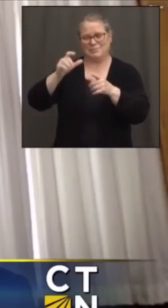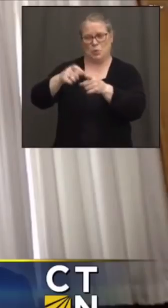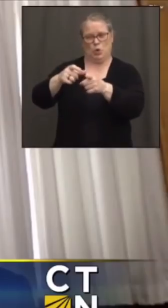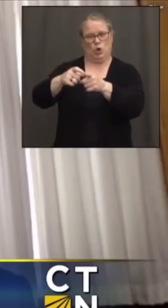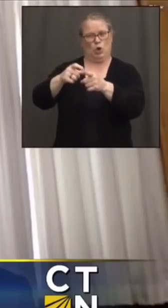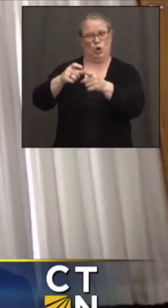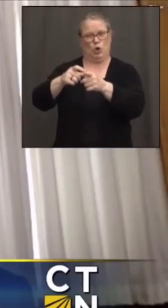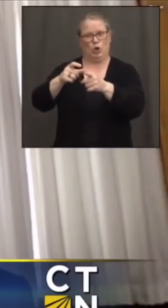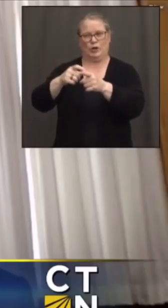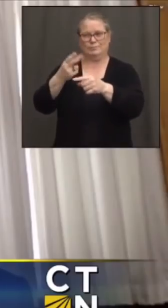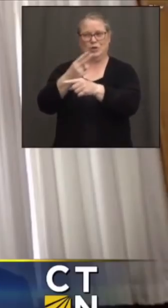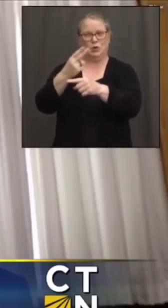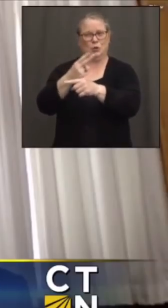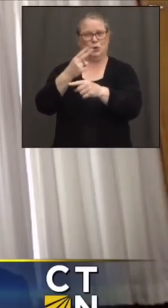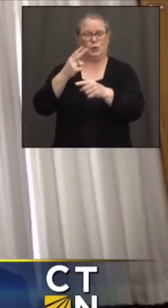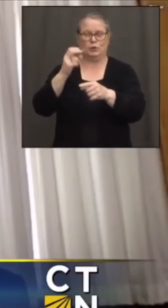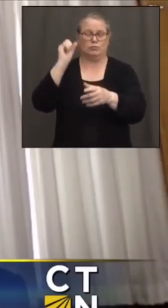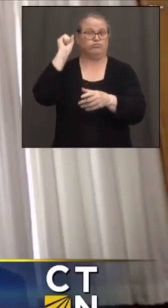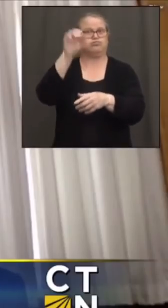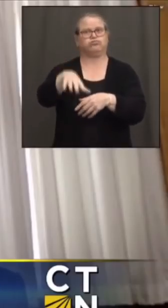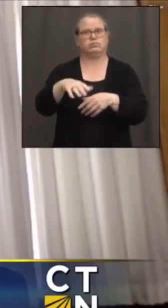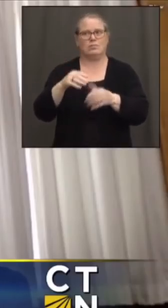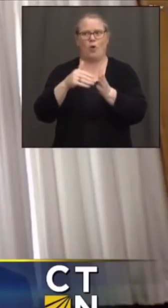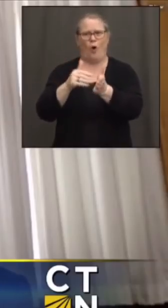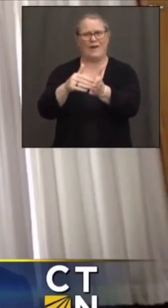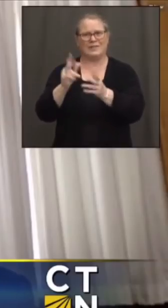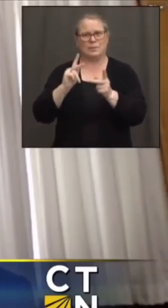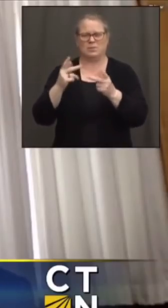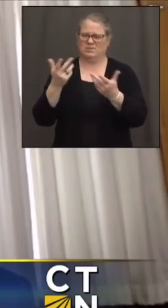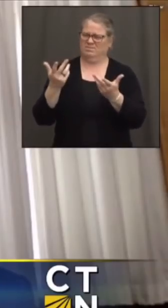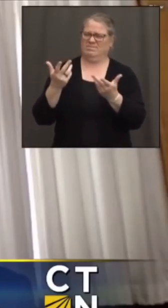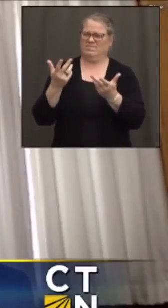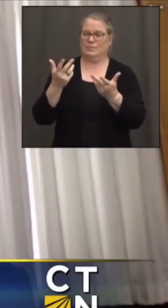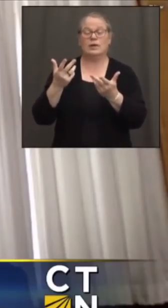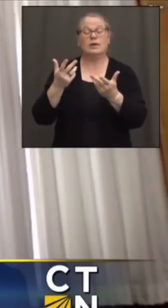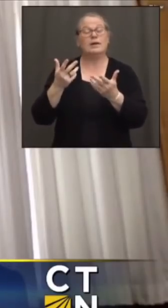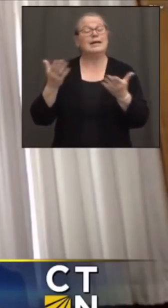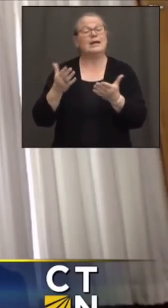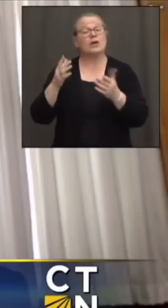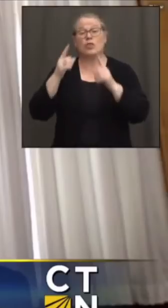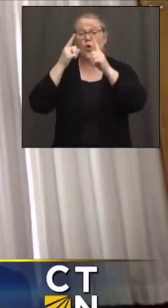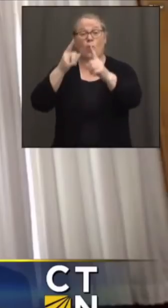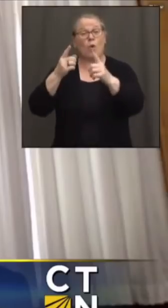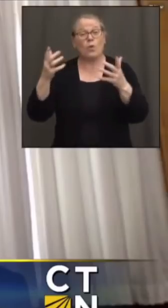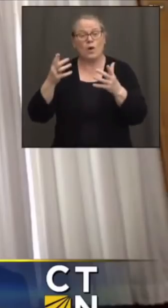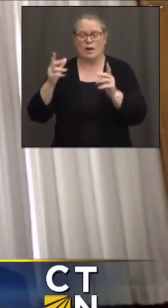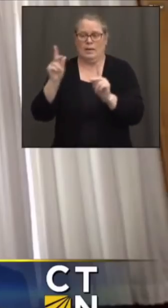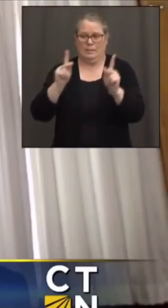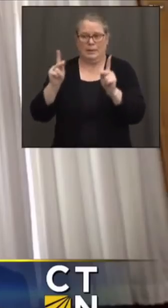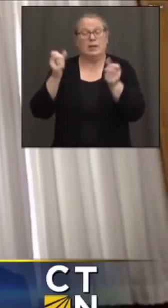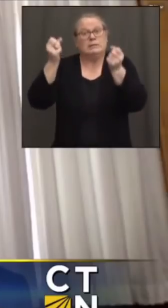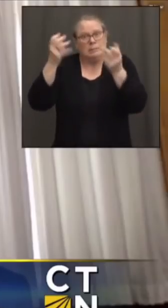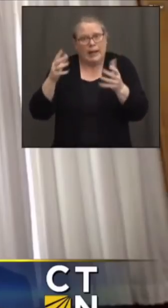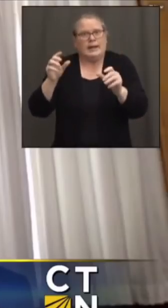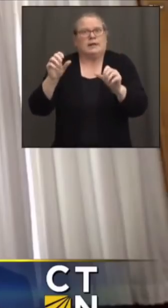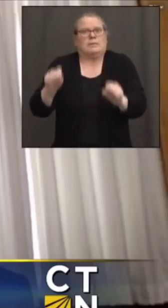think our goal is to get as many people in Connecticut vaccinated as possible, which cuts down on the risk of transmission,